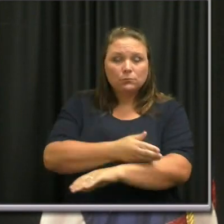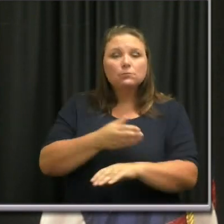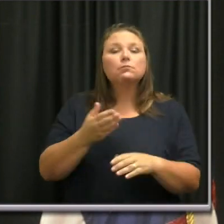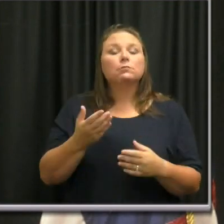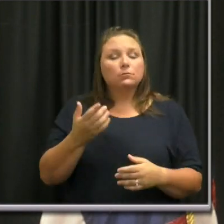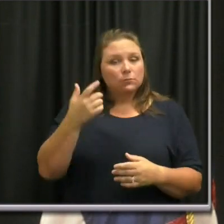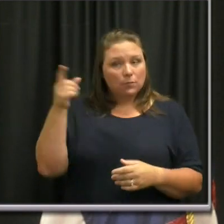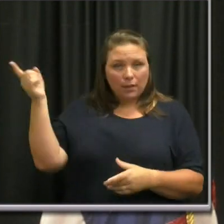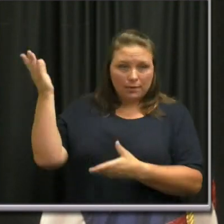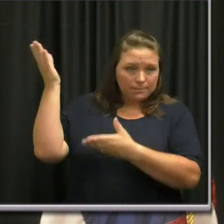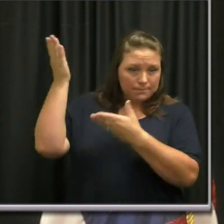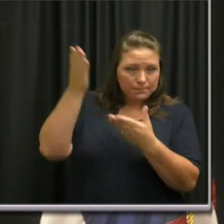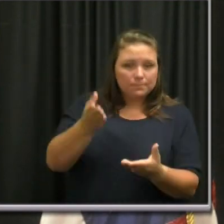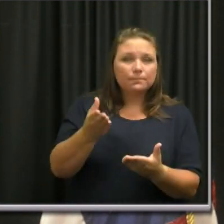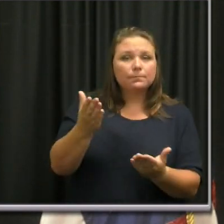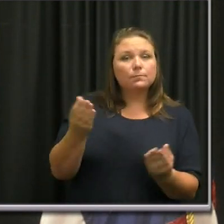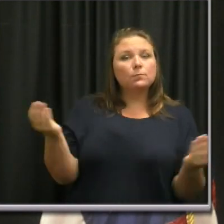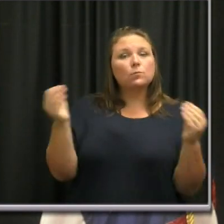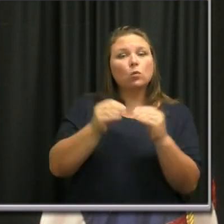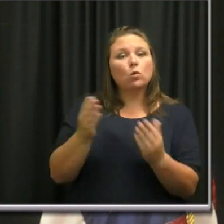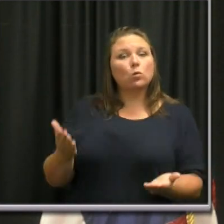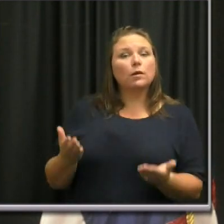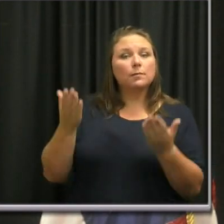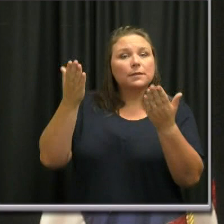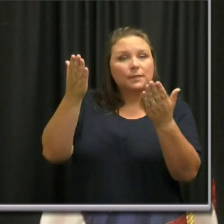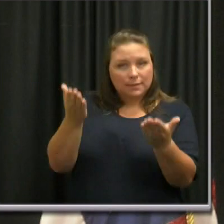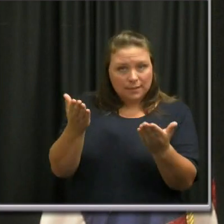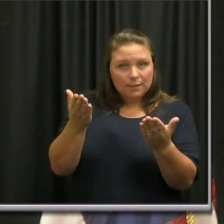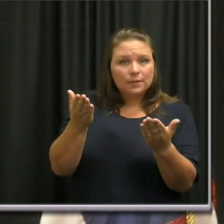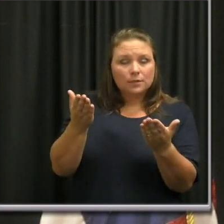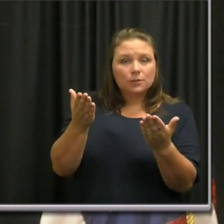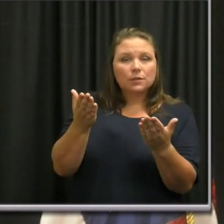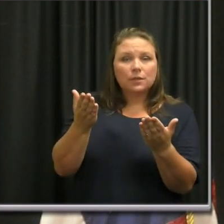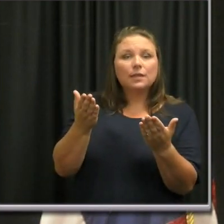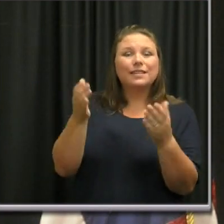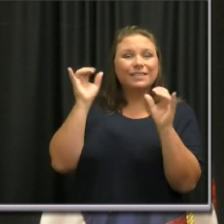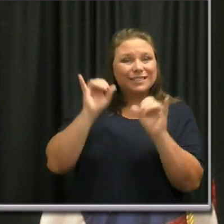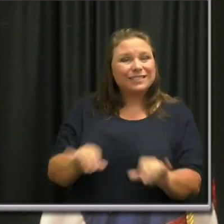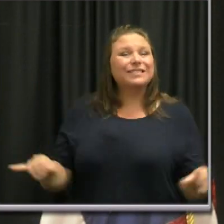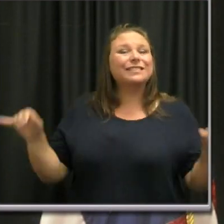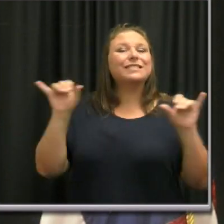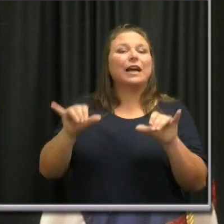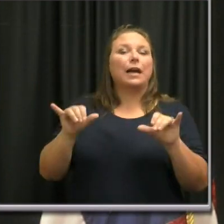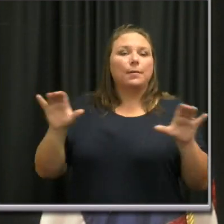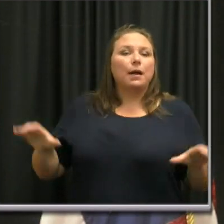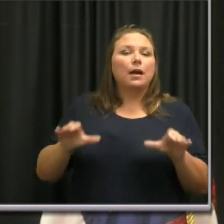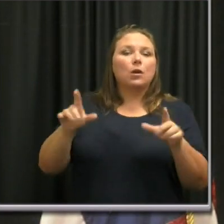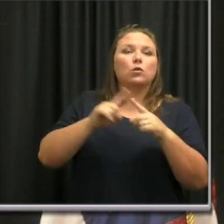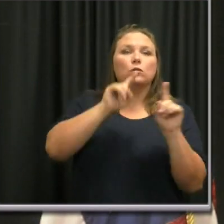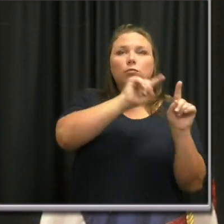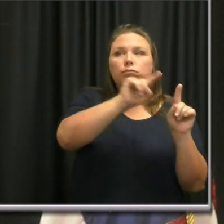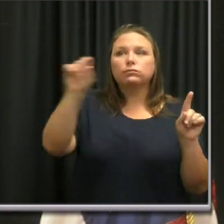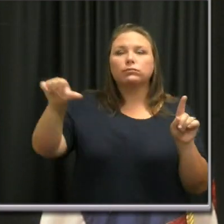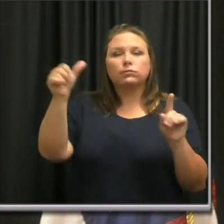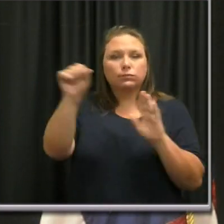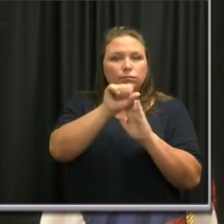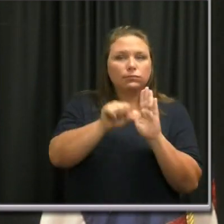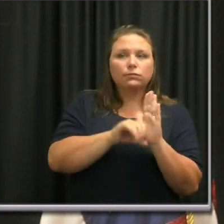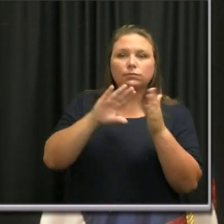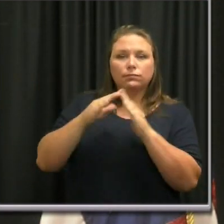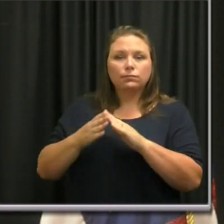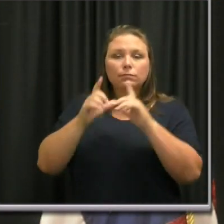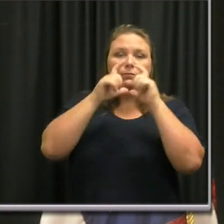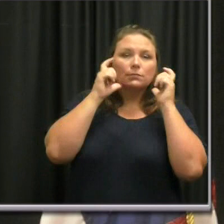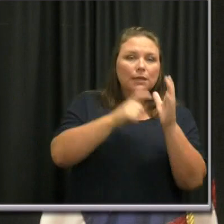recommended the same actions to other states and cities. Mask